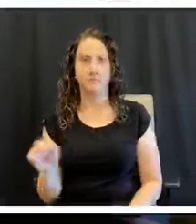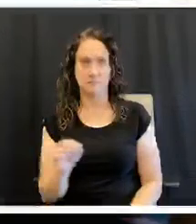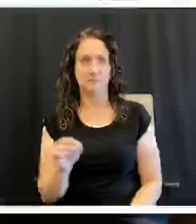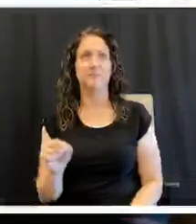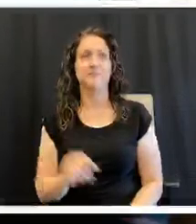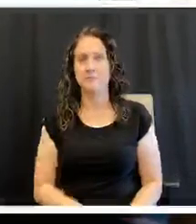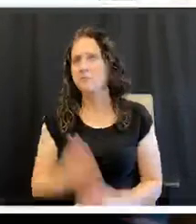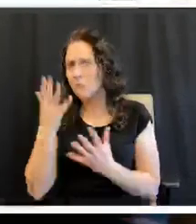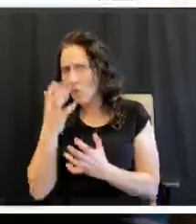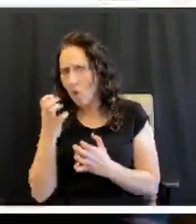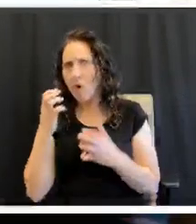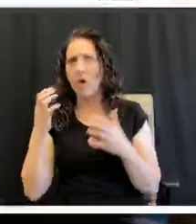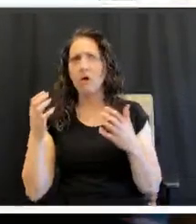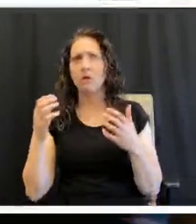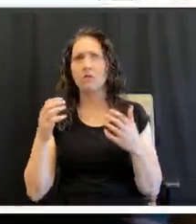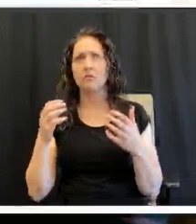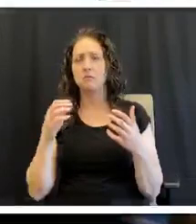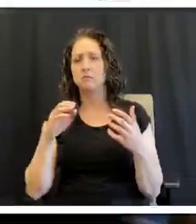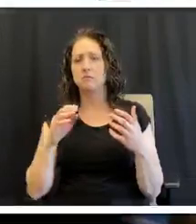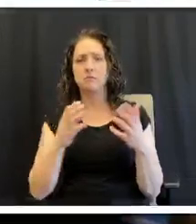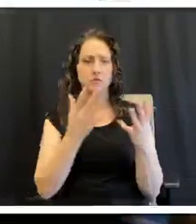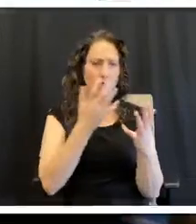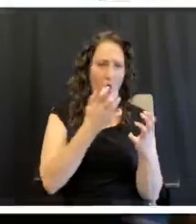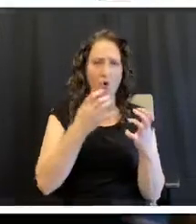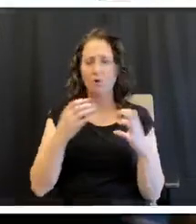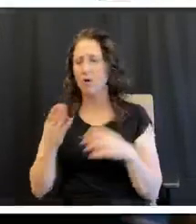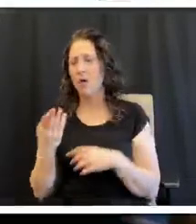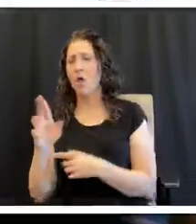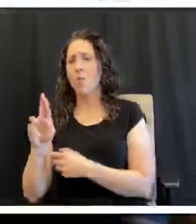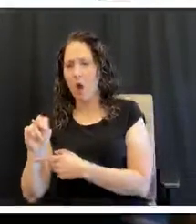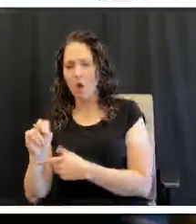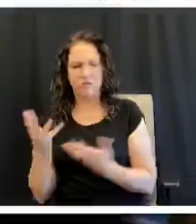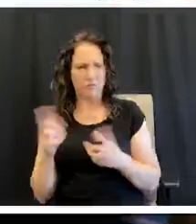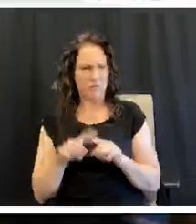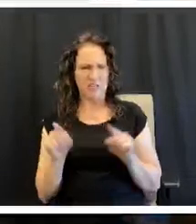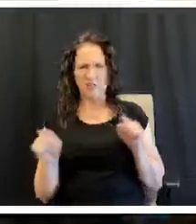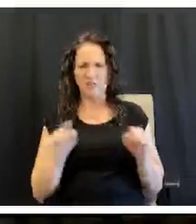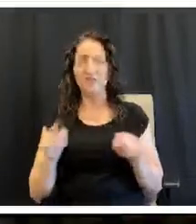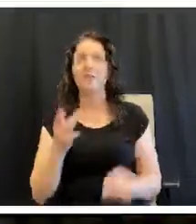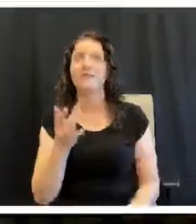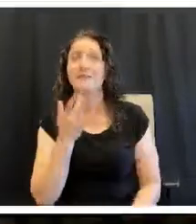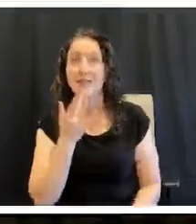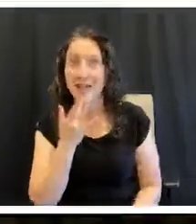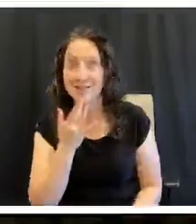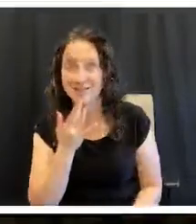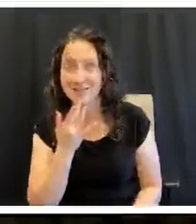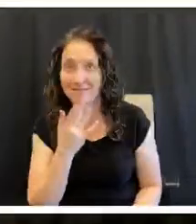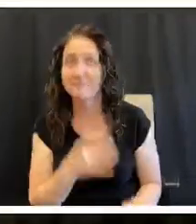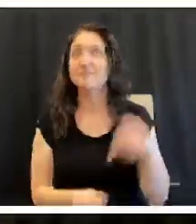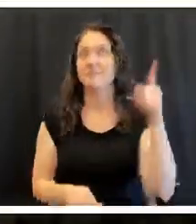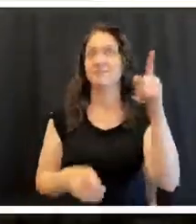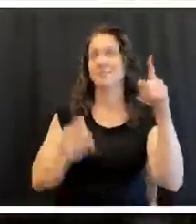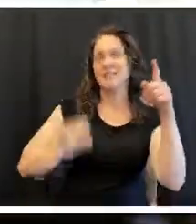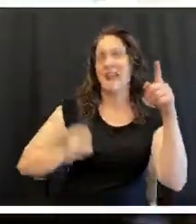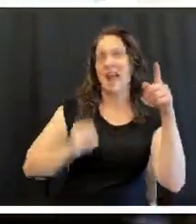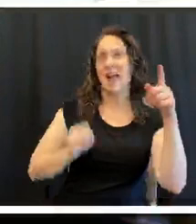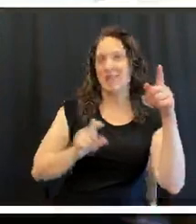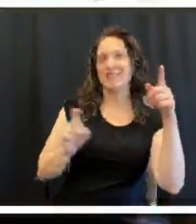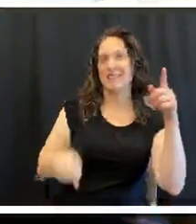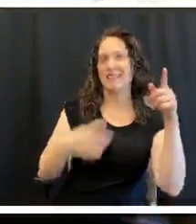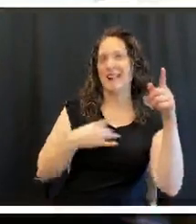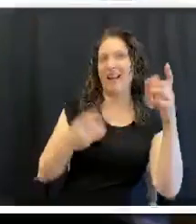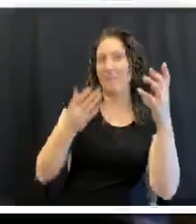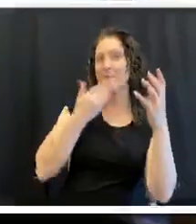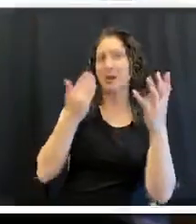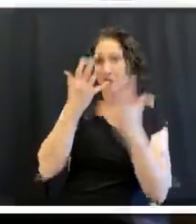dark roux and a burnt roux is the taste. And we just prefer a darker roux here? We prefer a darker roux.